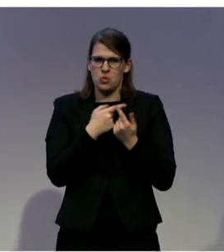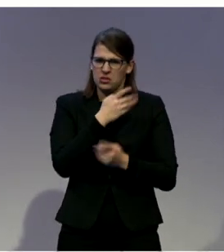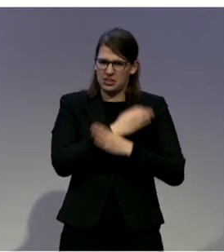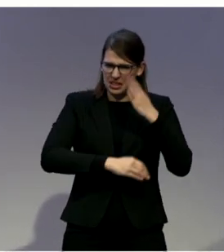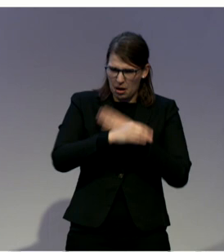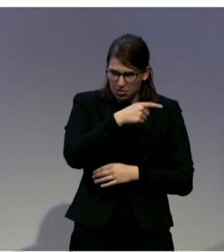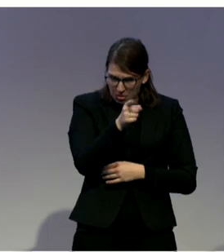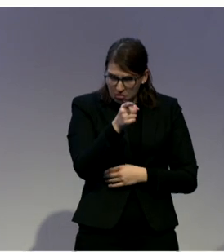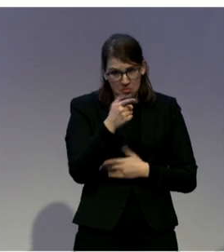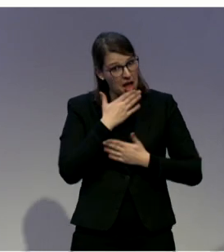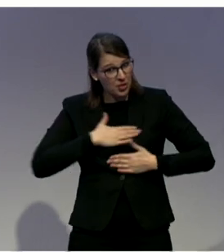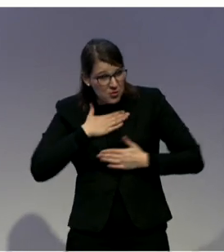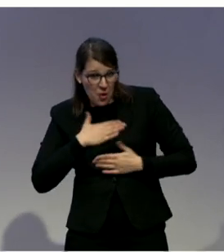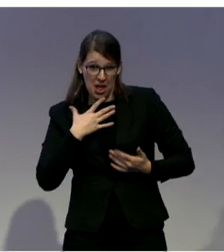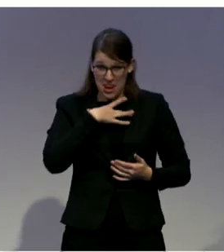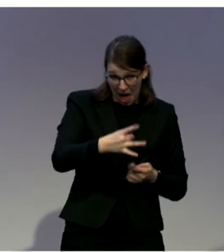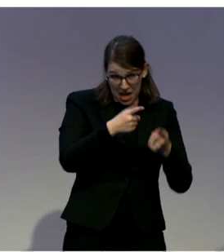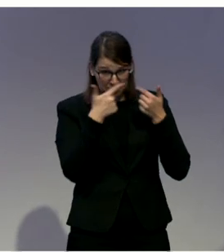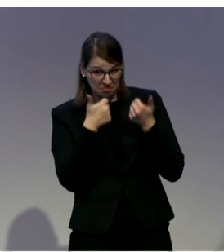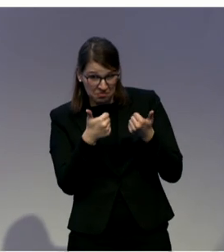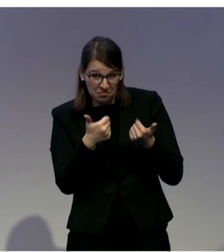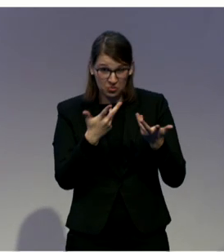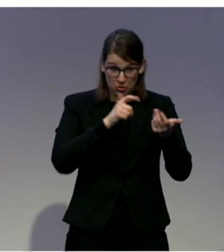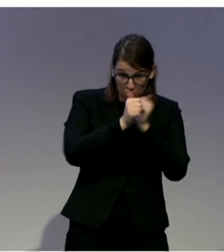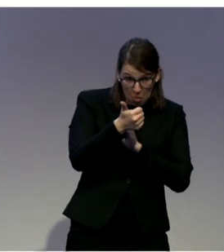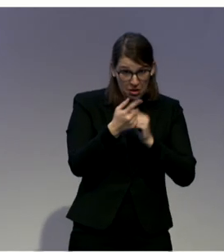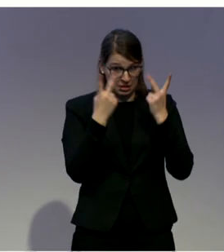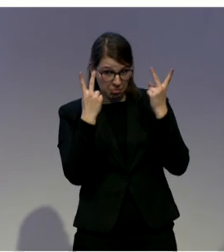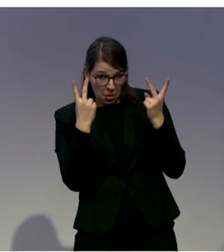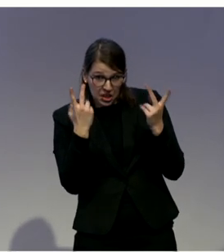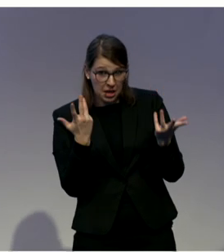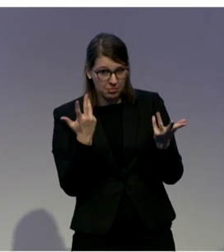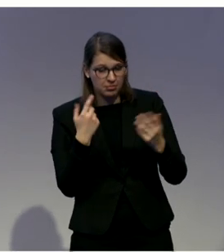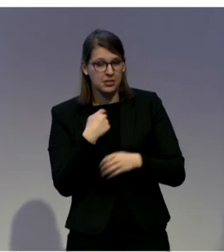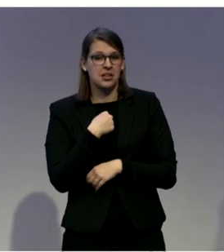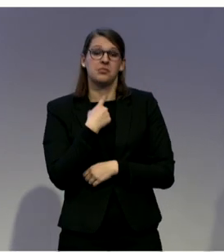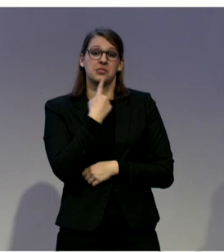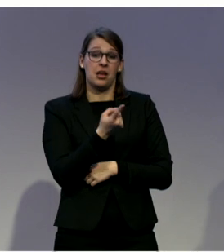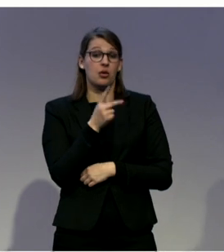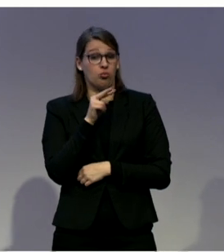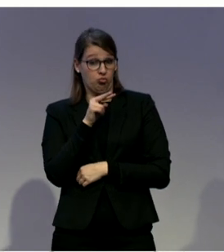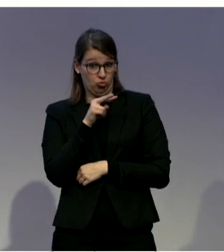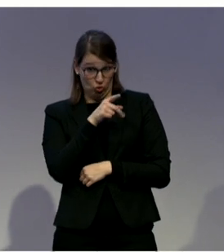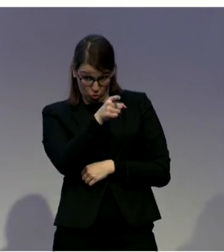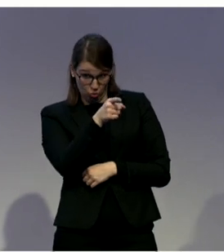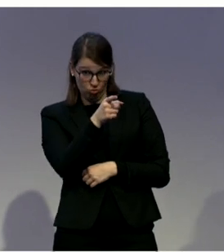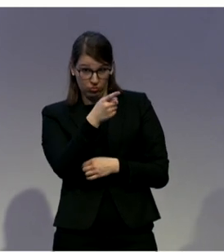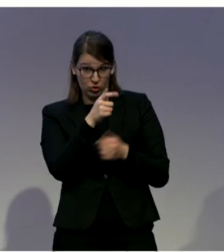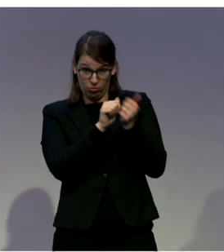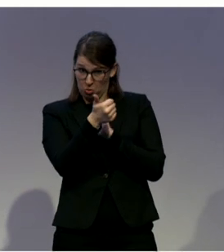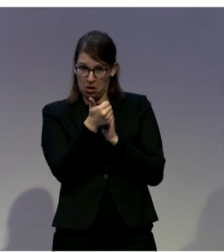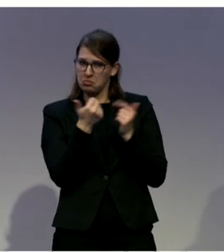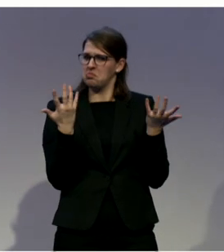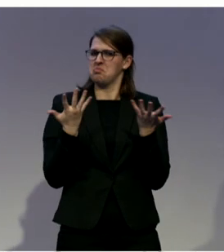And I like to answer it means to them what it means to you and me. There is no difference.